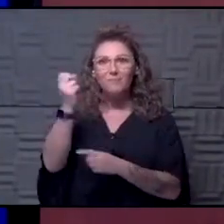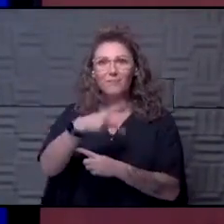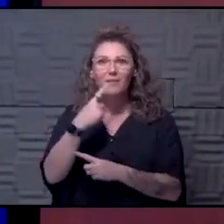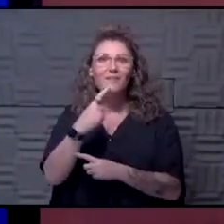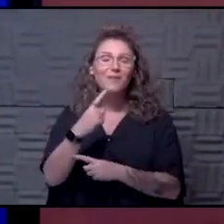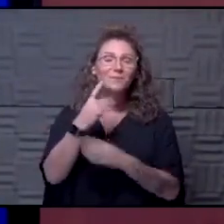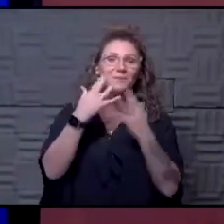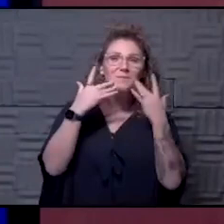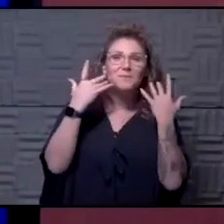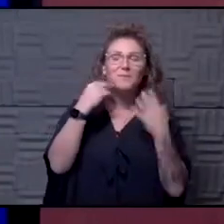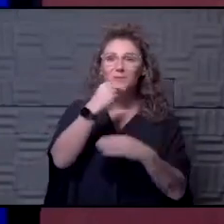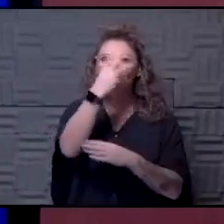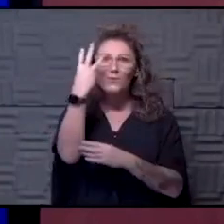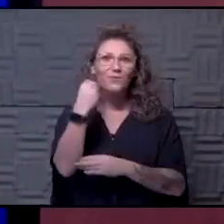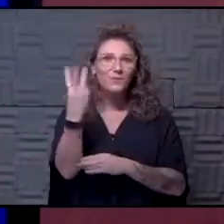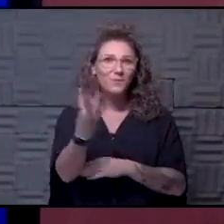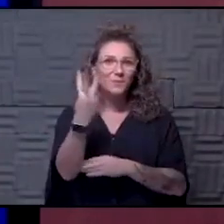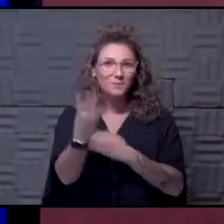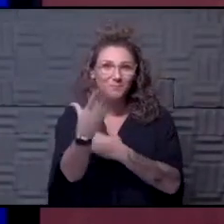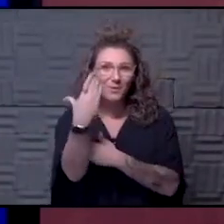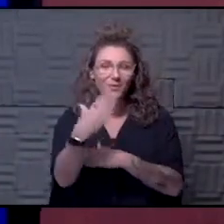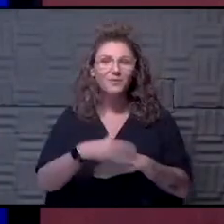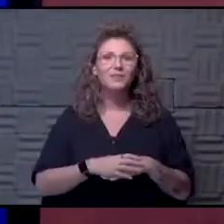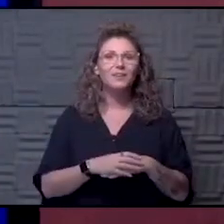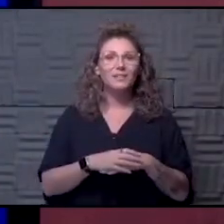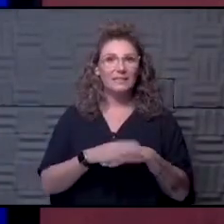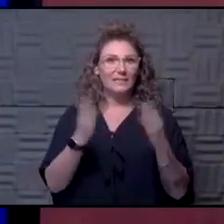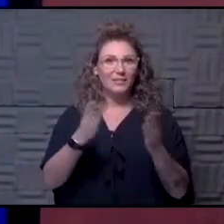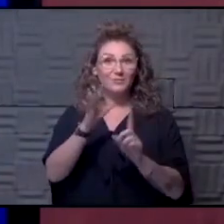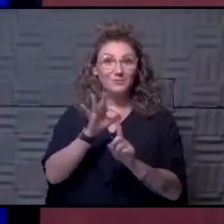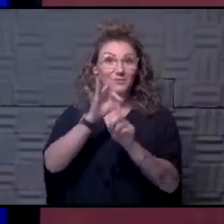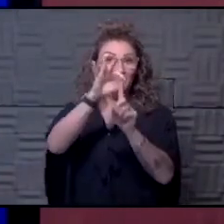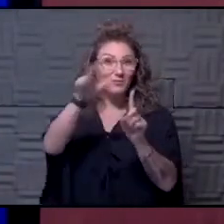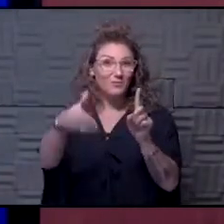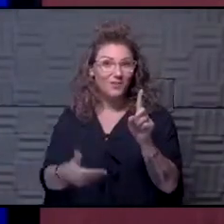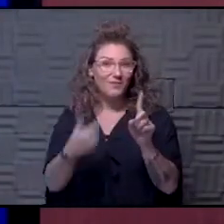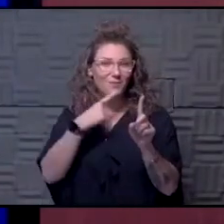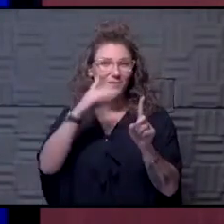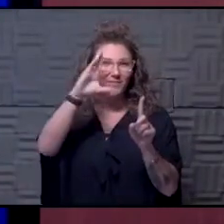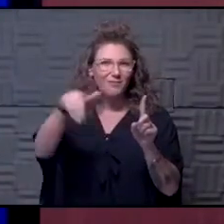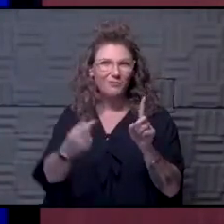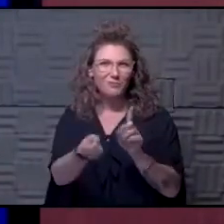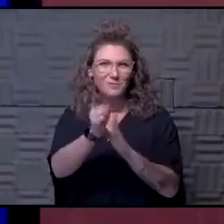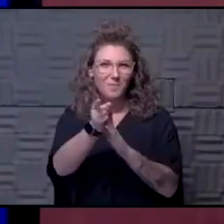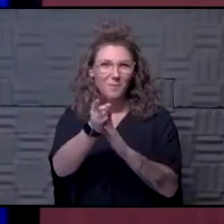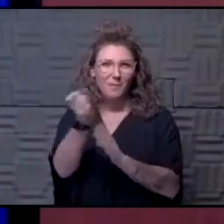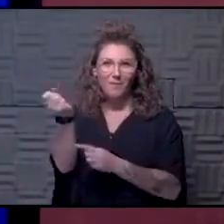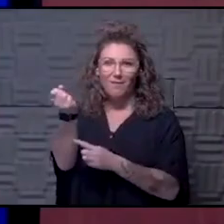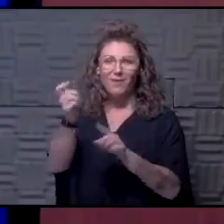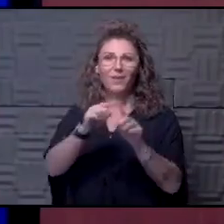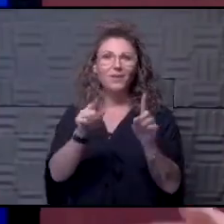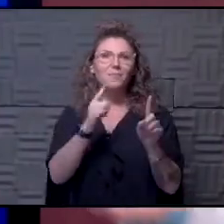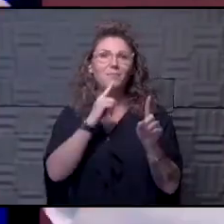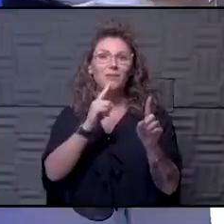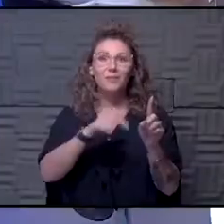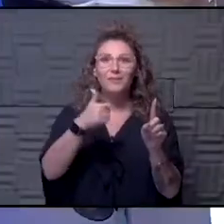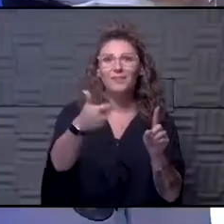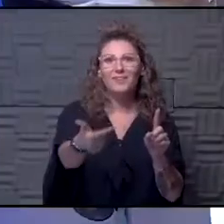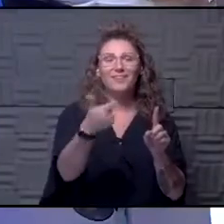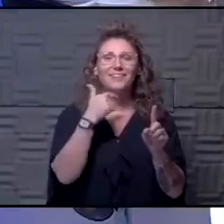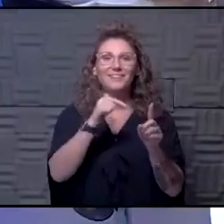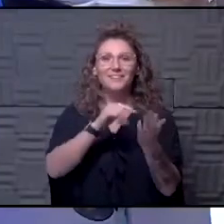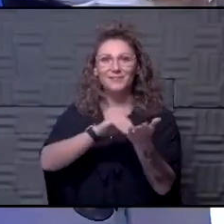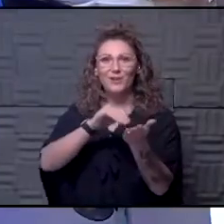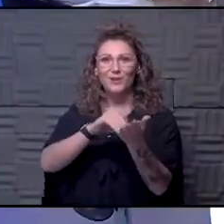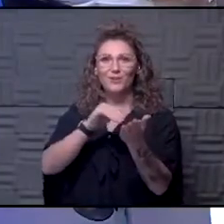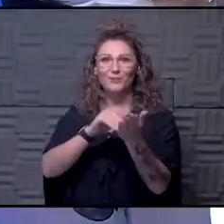on this cool but crisp but beautiful Wednesday morning. We're here with some really special guests. So I'm going to introduce in just a minute, but first I'm going to turn to my right-hand